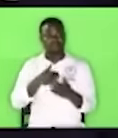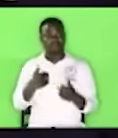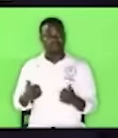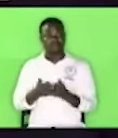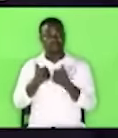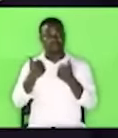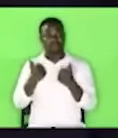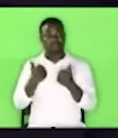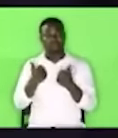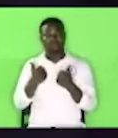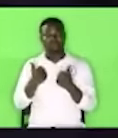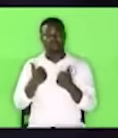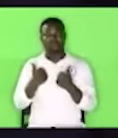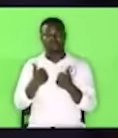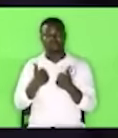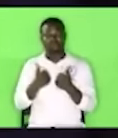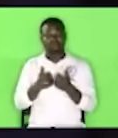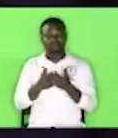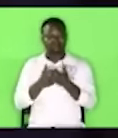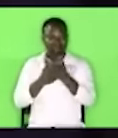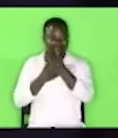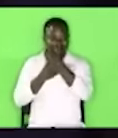just trust this name